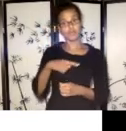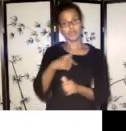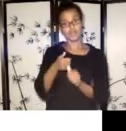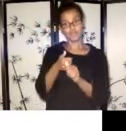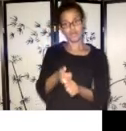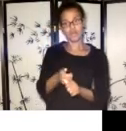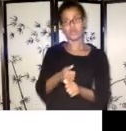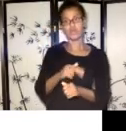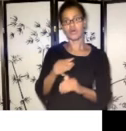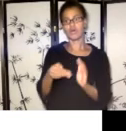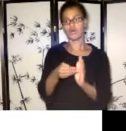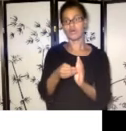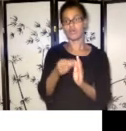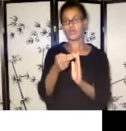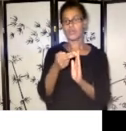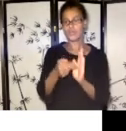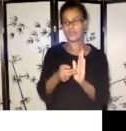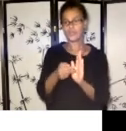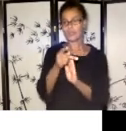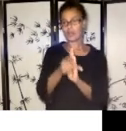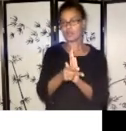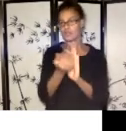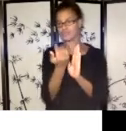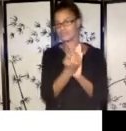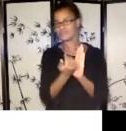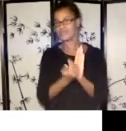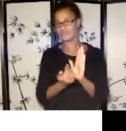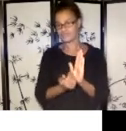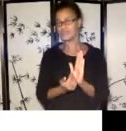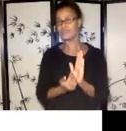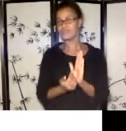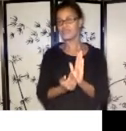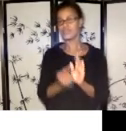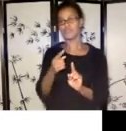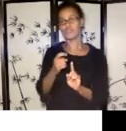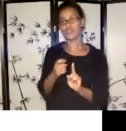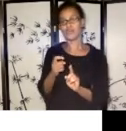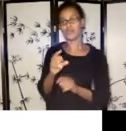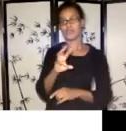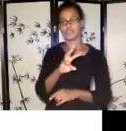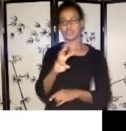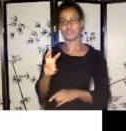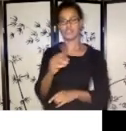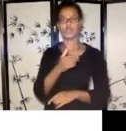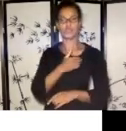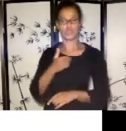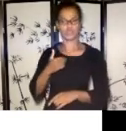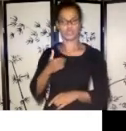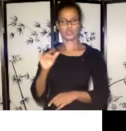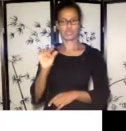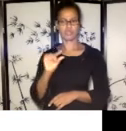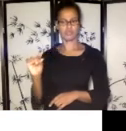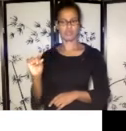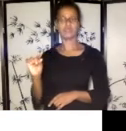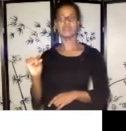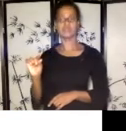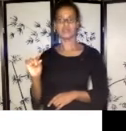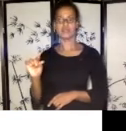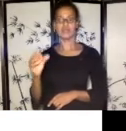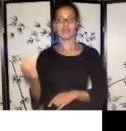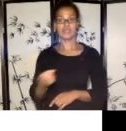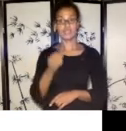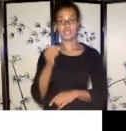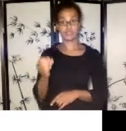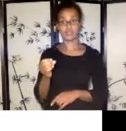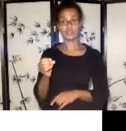the Toronto websites and Ontario websites for keeping